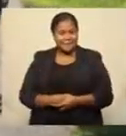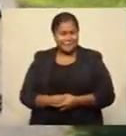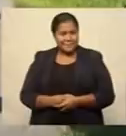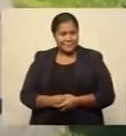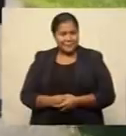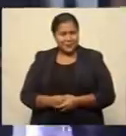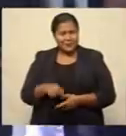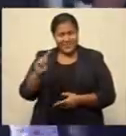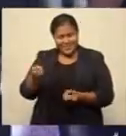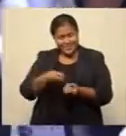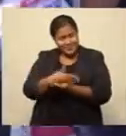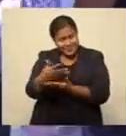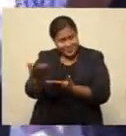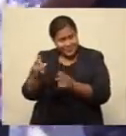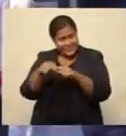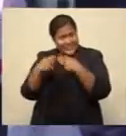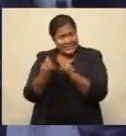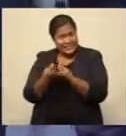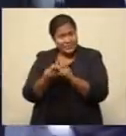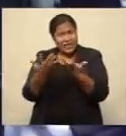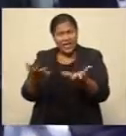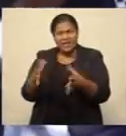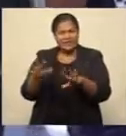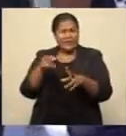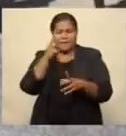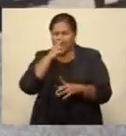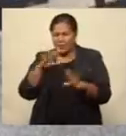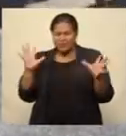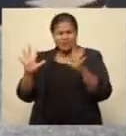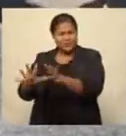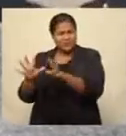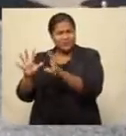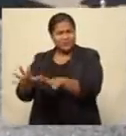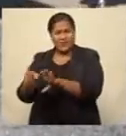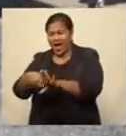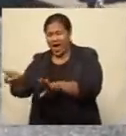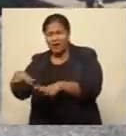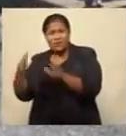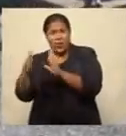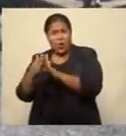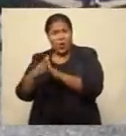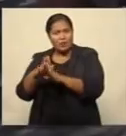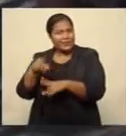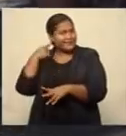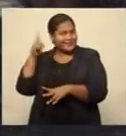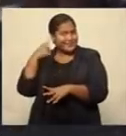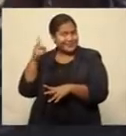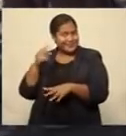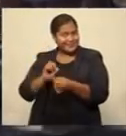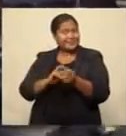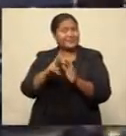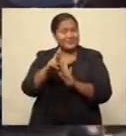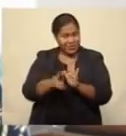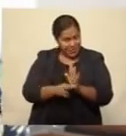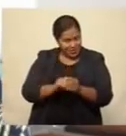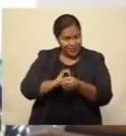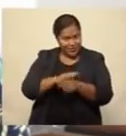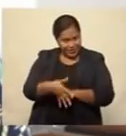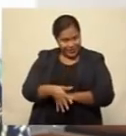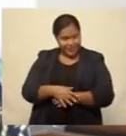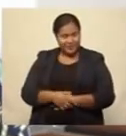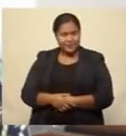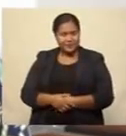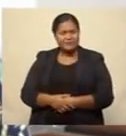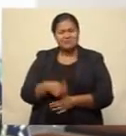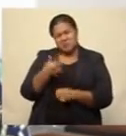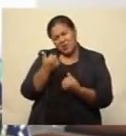These distribution teams were caught off guard by people rushing out of their homes, a blatant disregard of the lockdown. We have